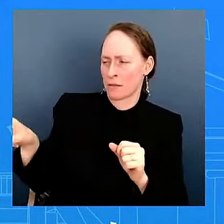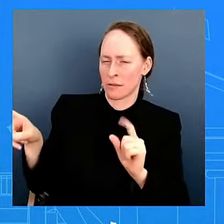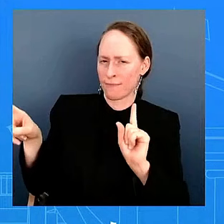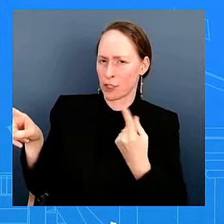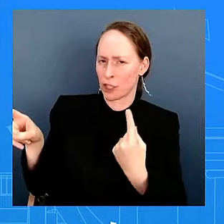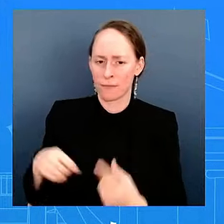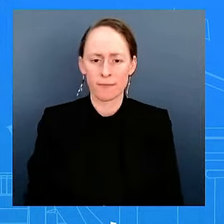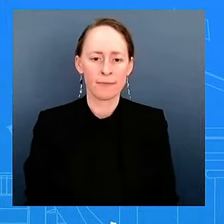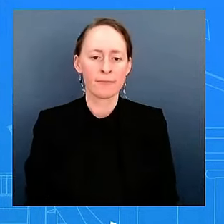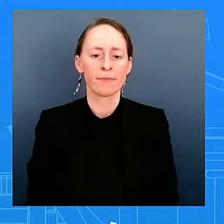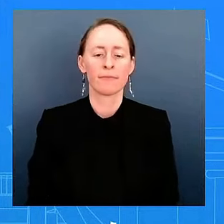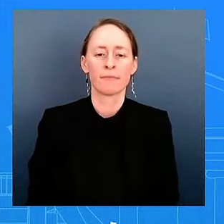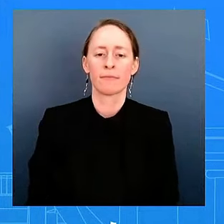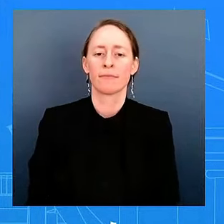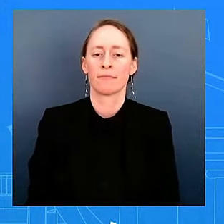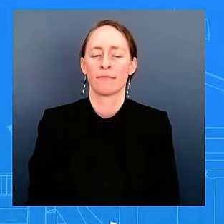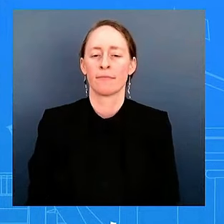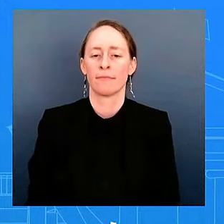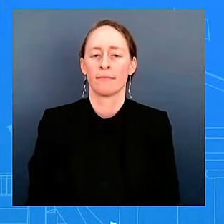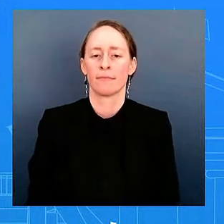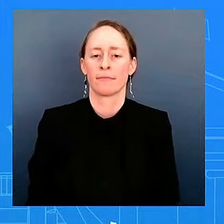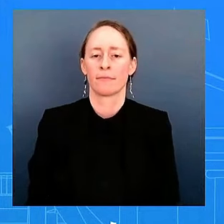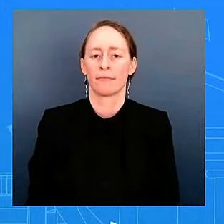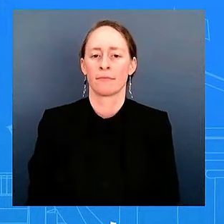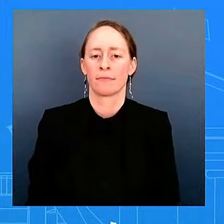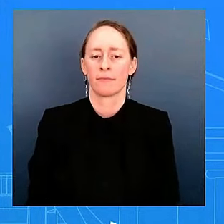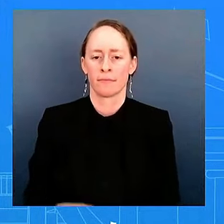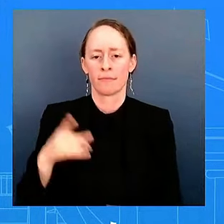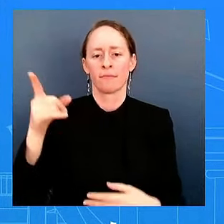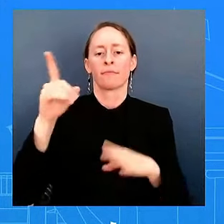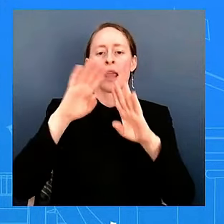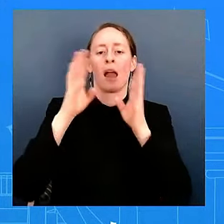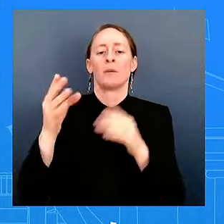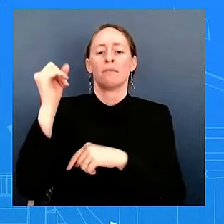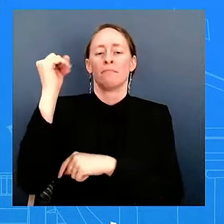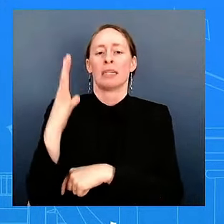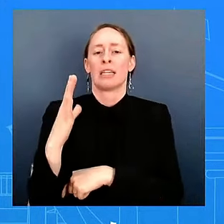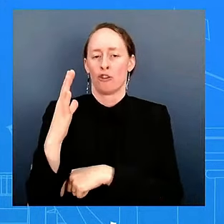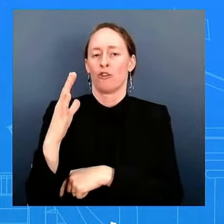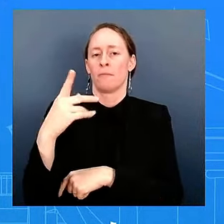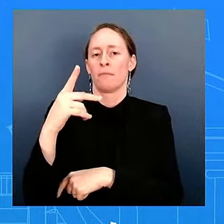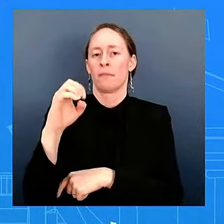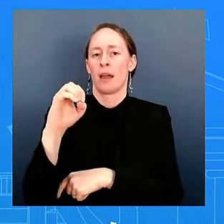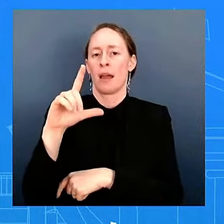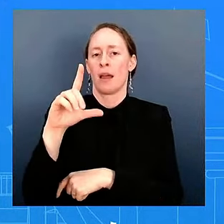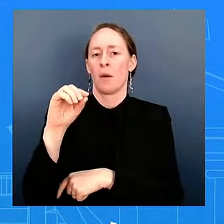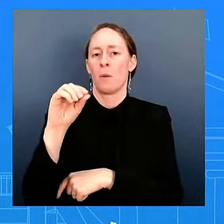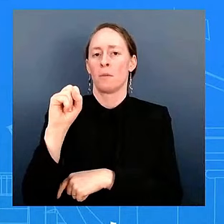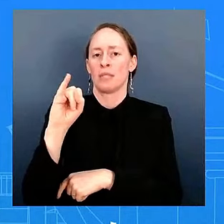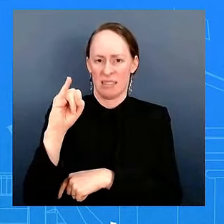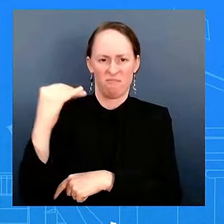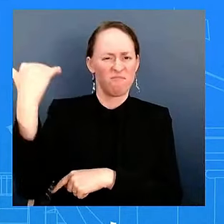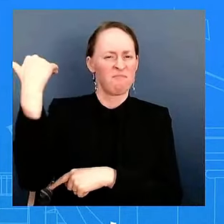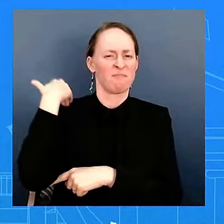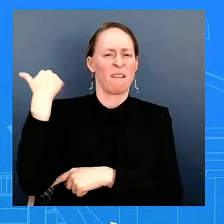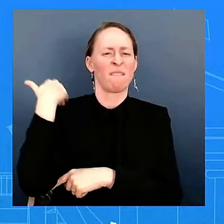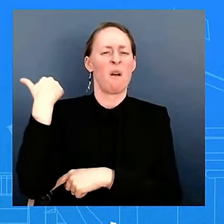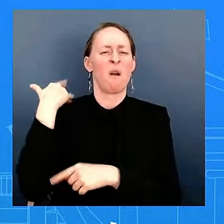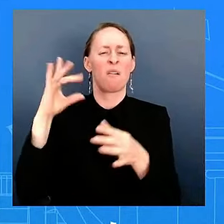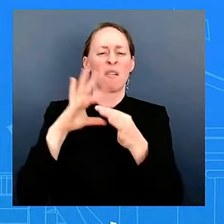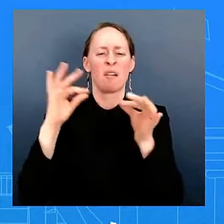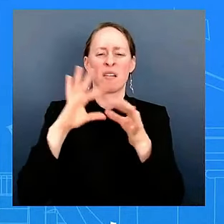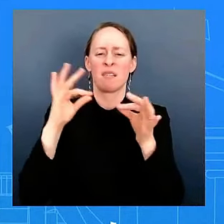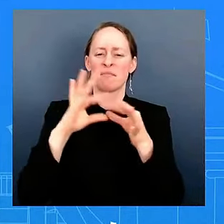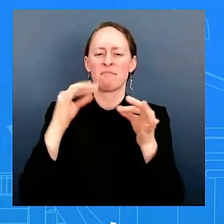A former House Speaker, Nancy Pelosi, in a recent interview said that the President decided not to run again in part because of,